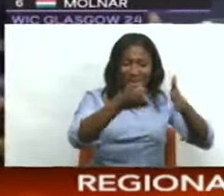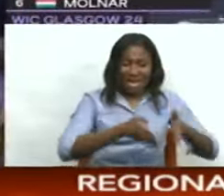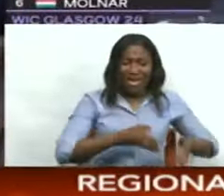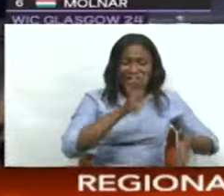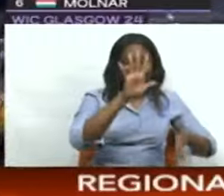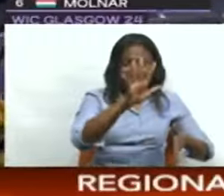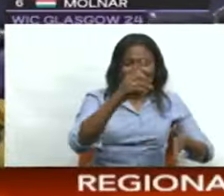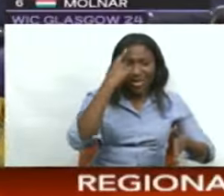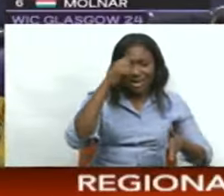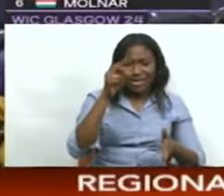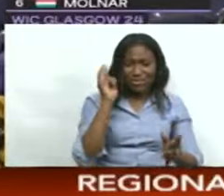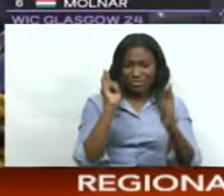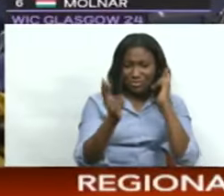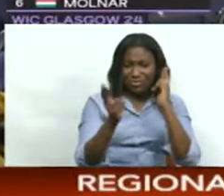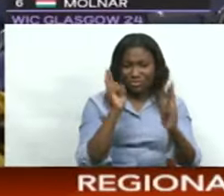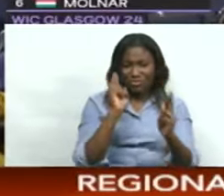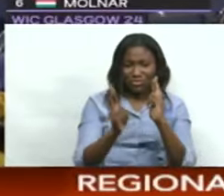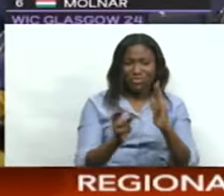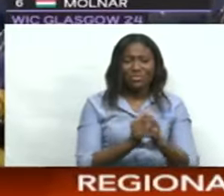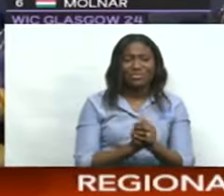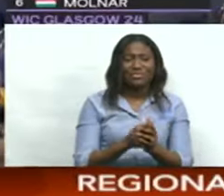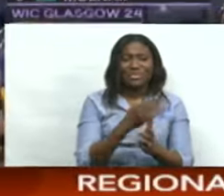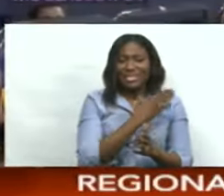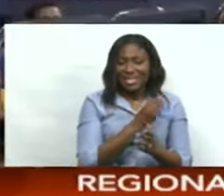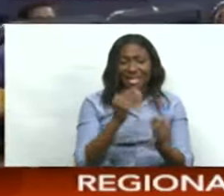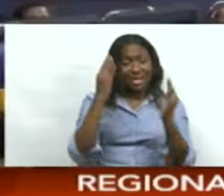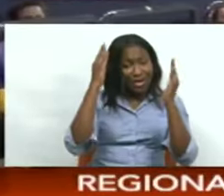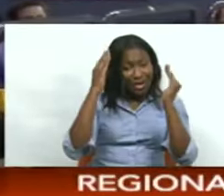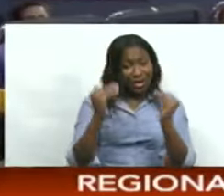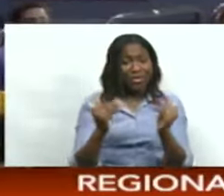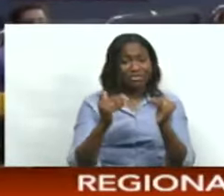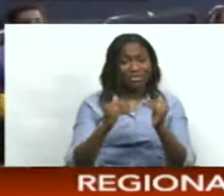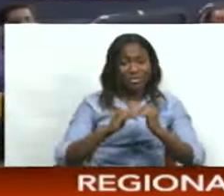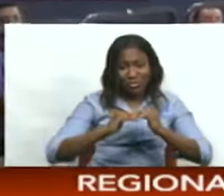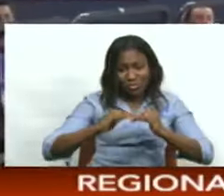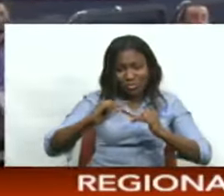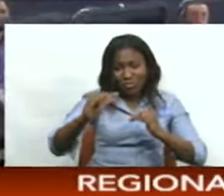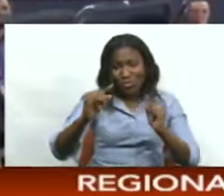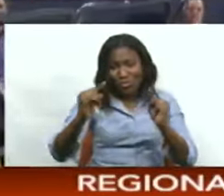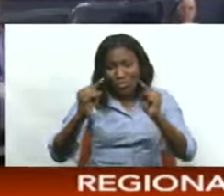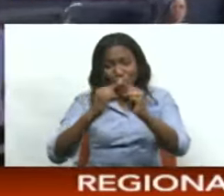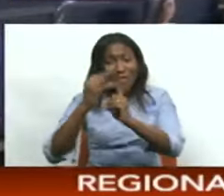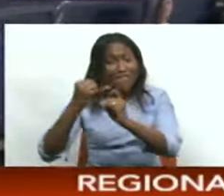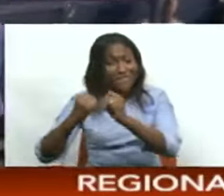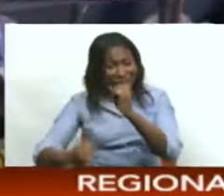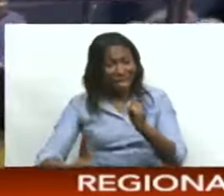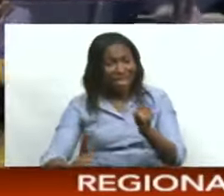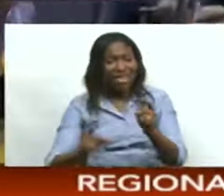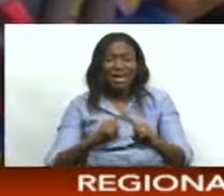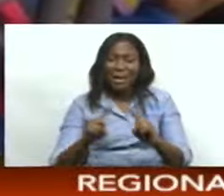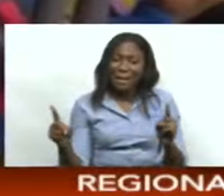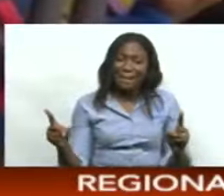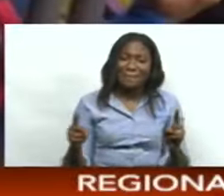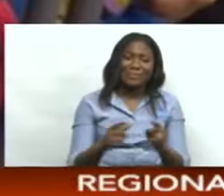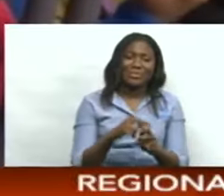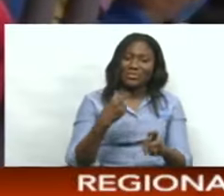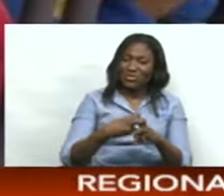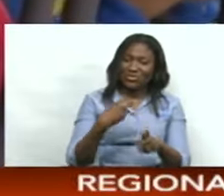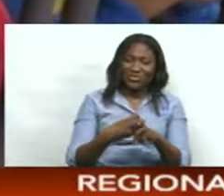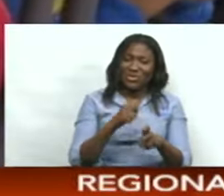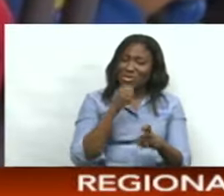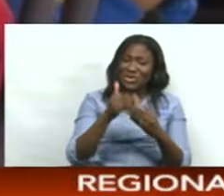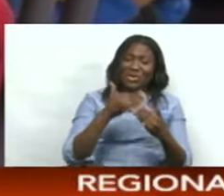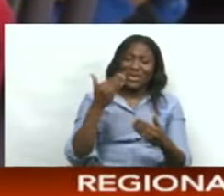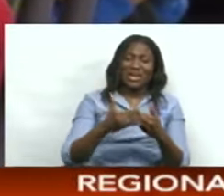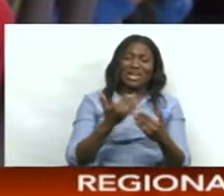heat number three, the championship record holder hoping to pave a smooth path to the final. But his heat was not as seamless as he would have hoped.